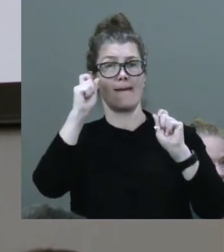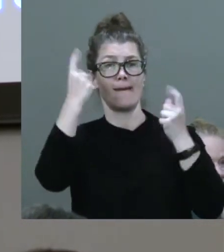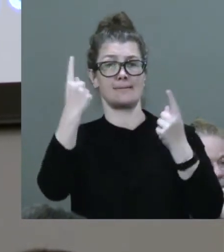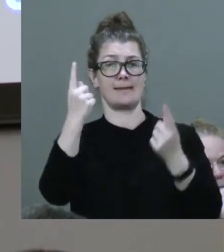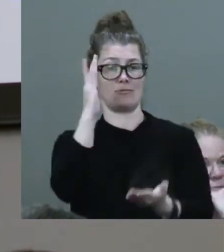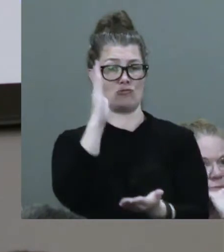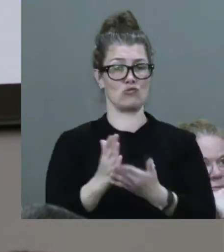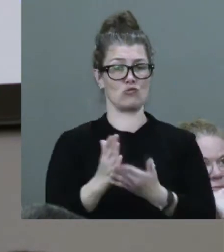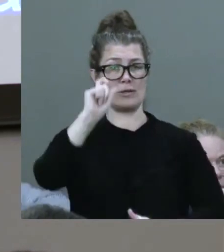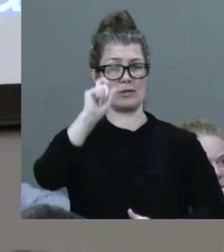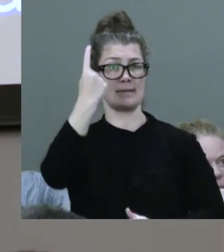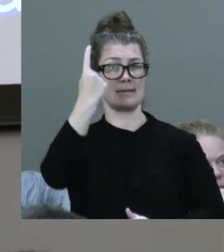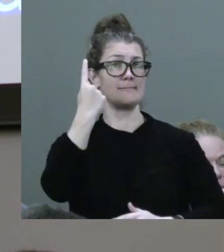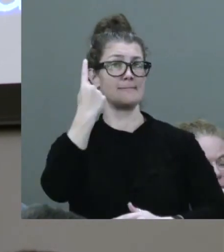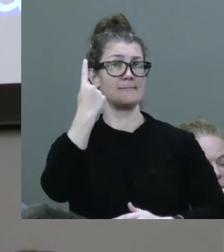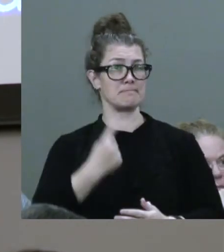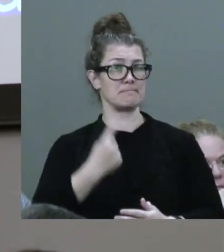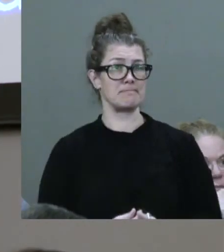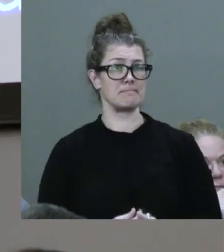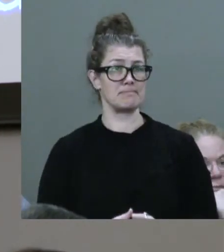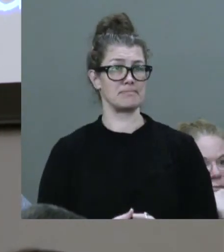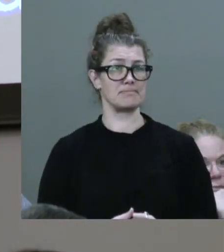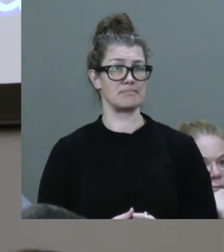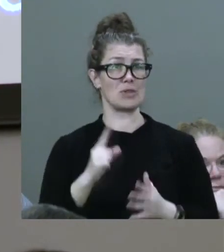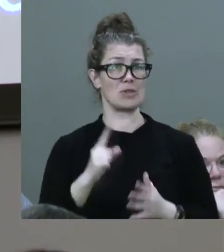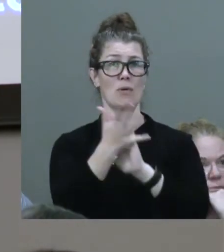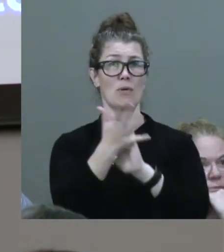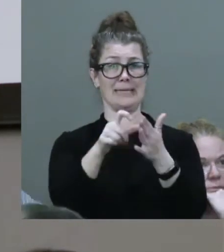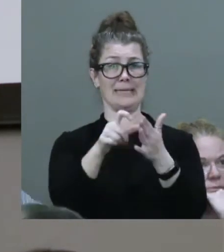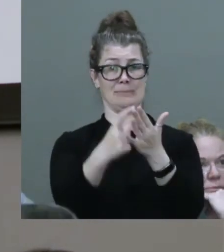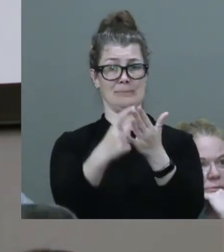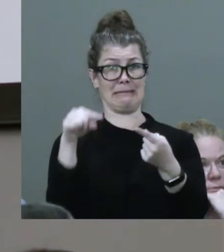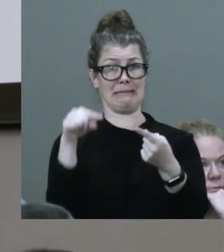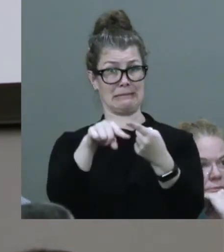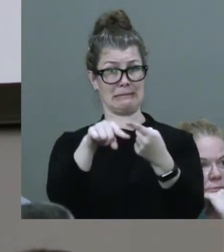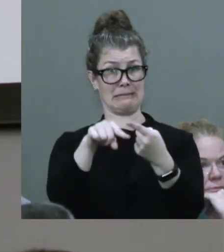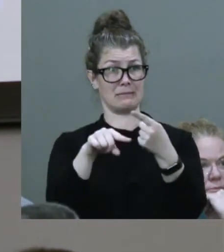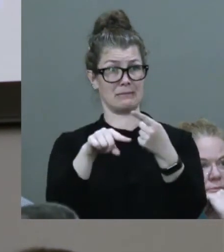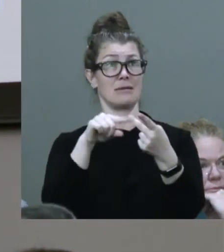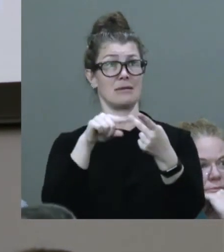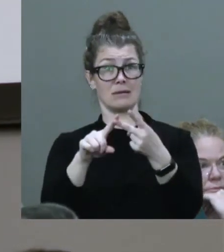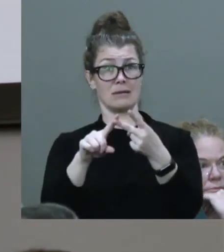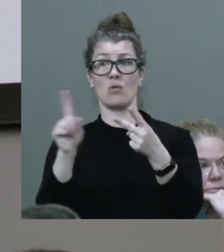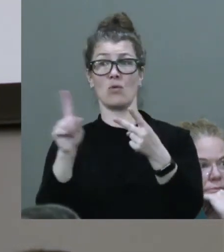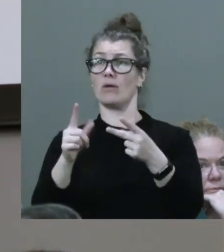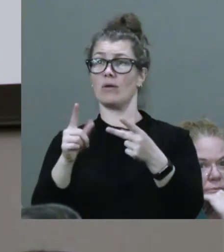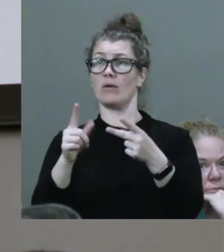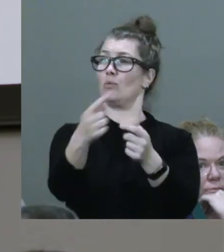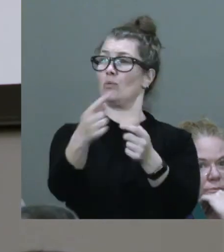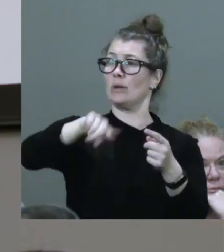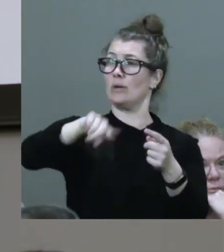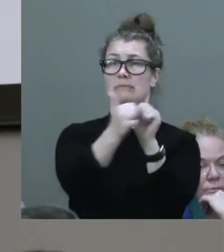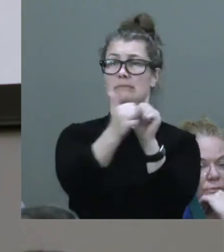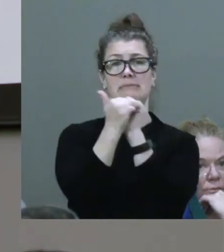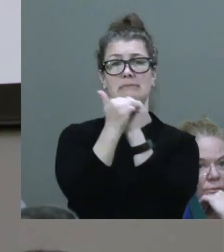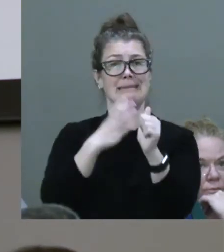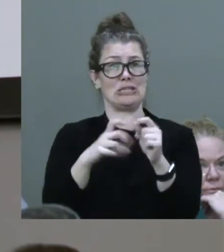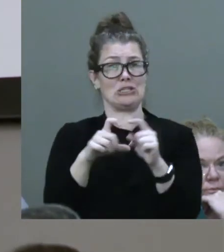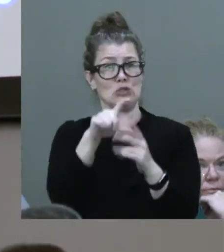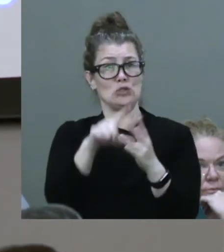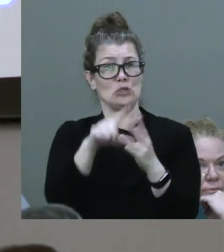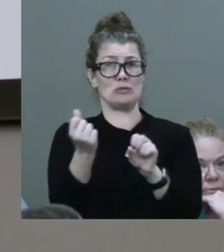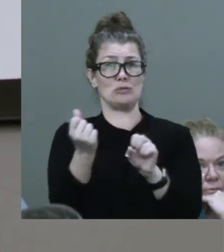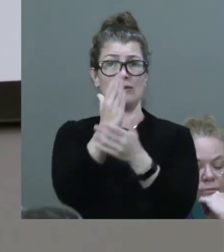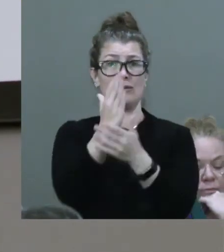of what disability is and what we must together do to break down